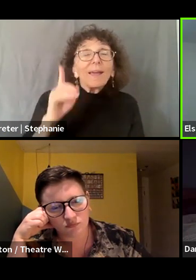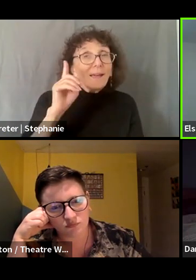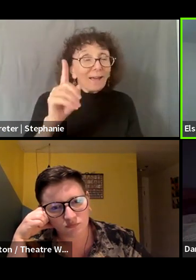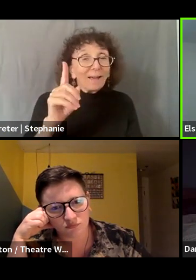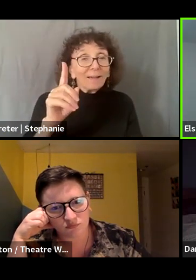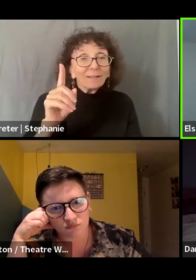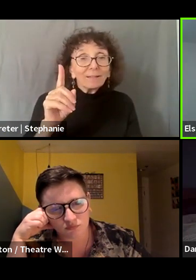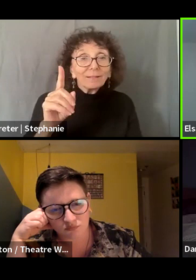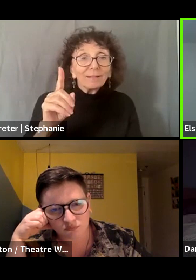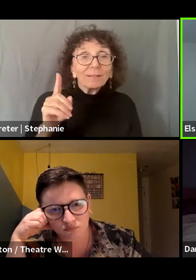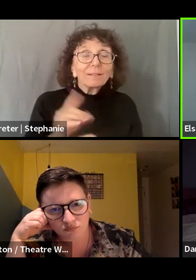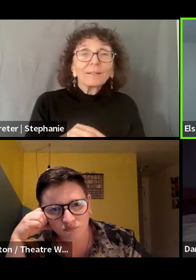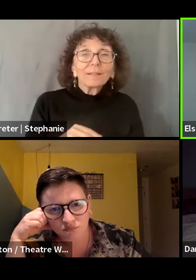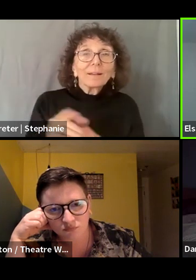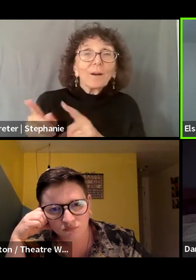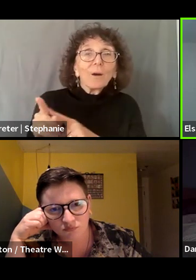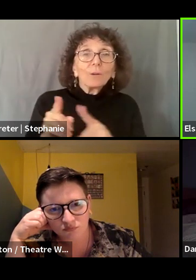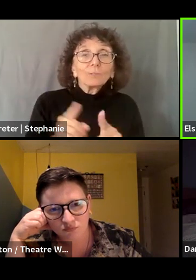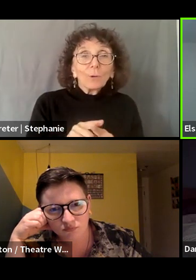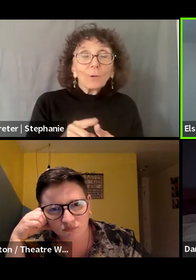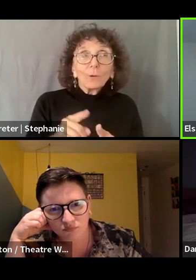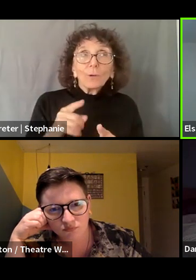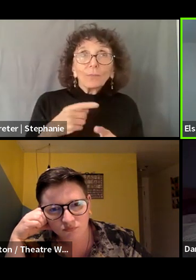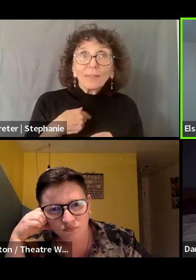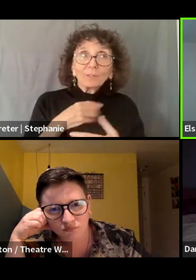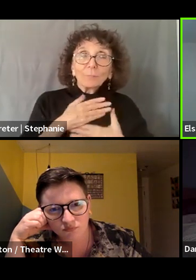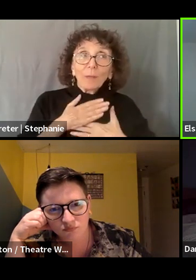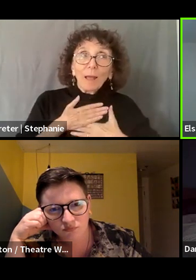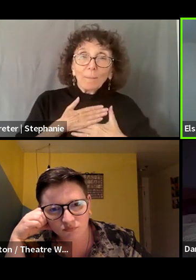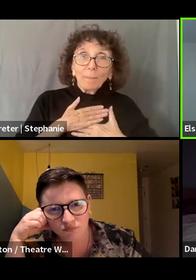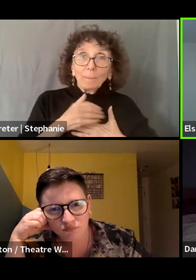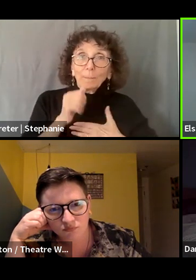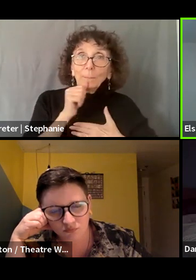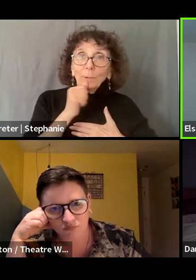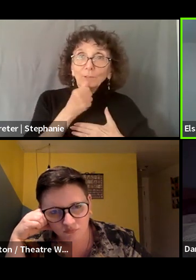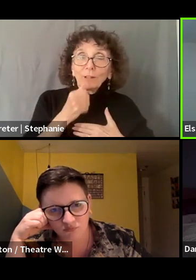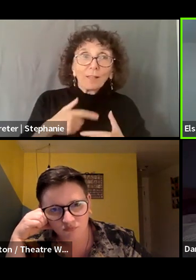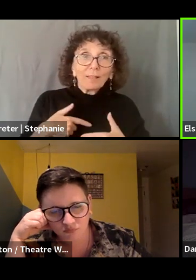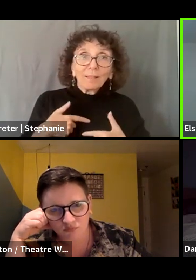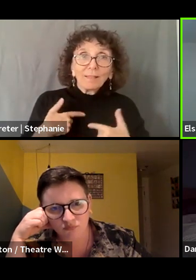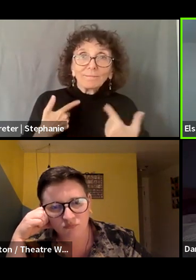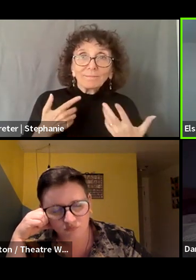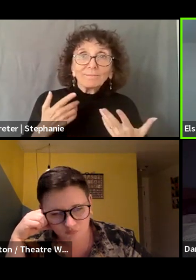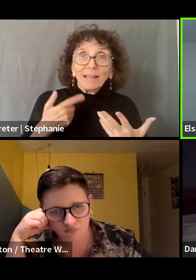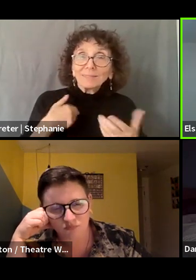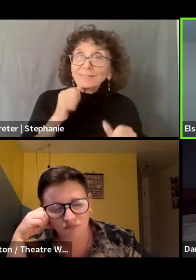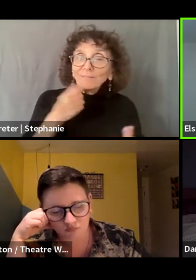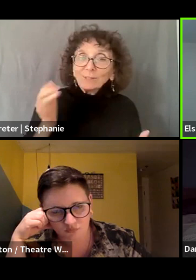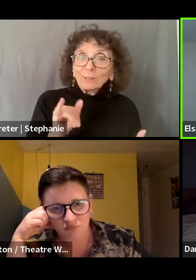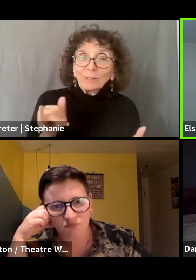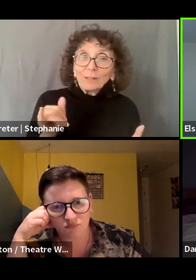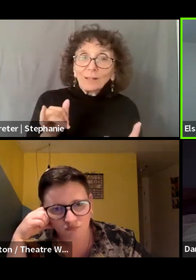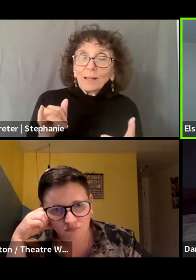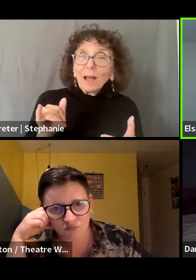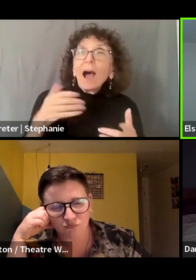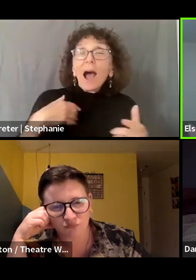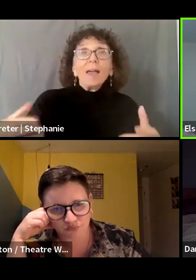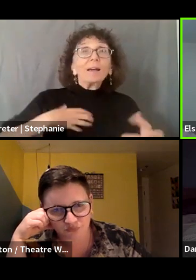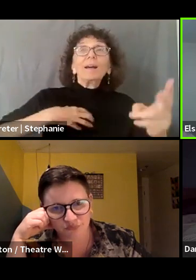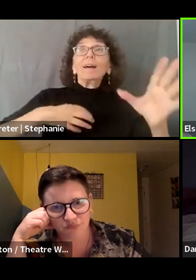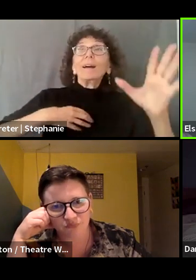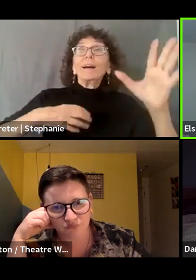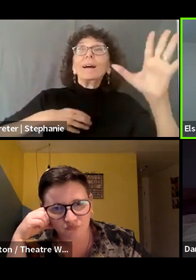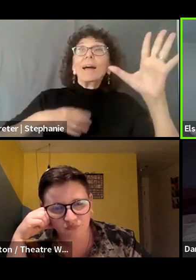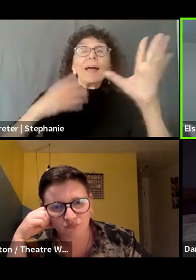like there's a lot of personal toll in that I do not work as a costume designer anymore. People do not hire me, you know,